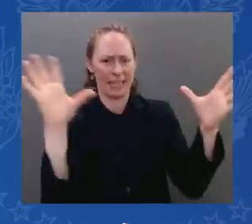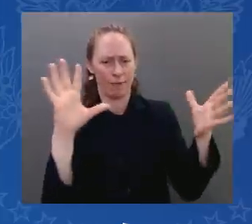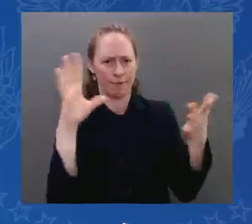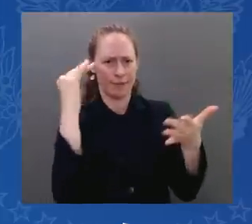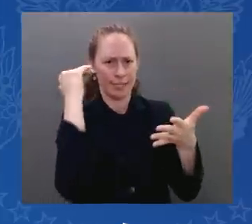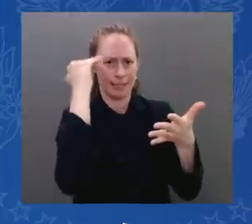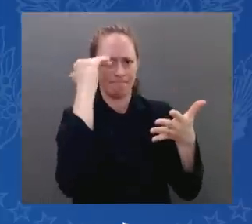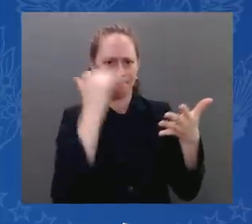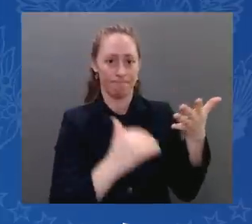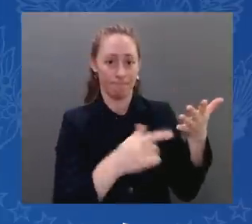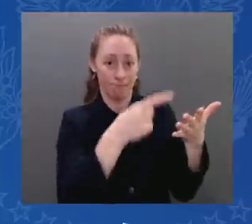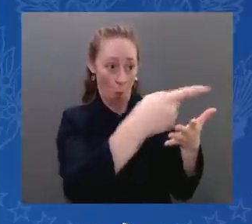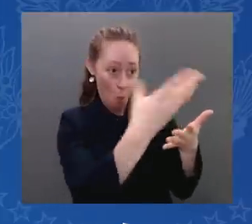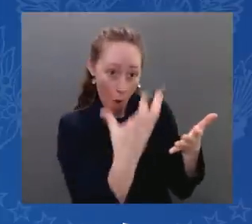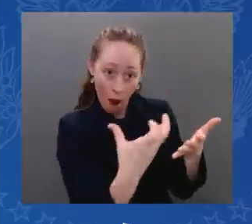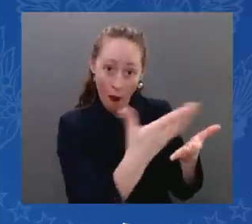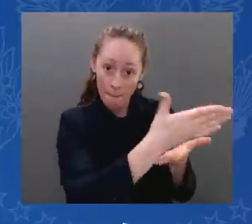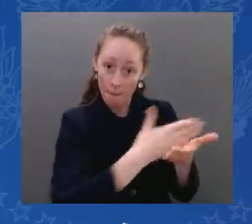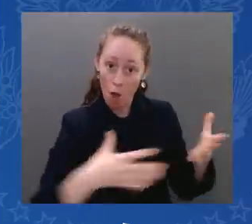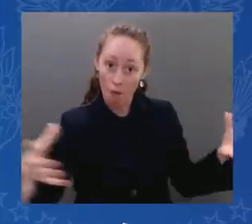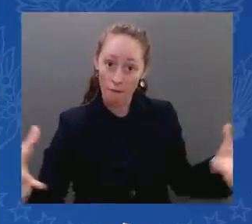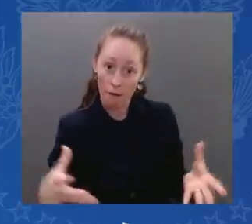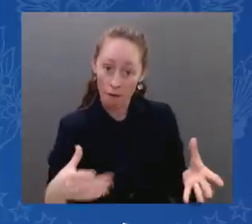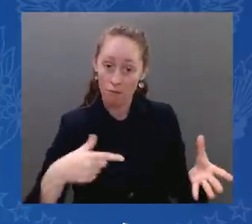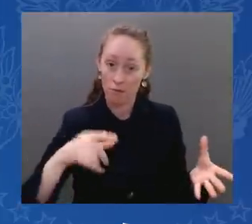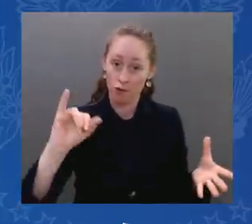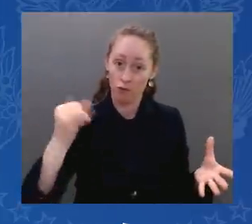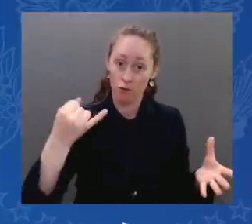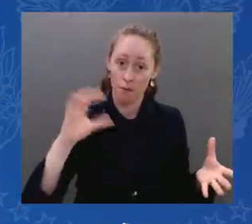not certain, but we are not going to wait forever.